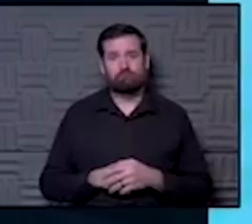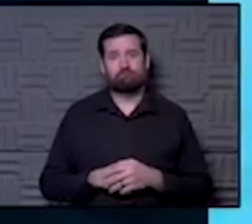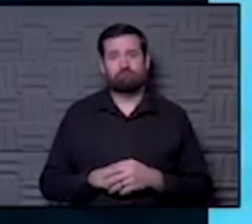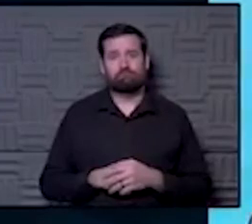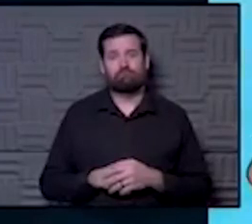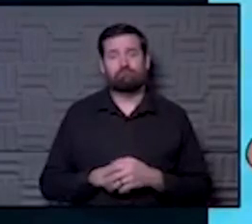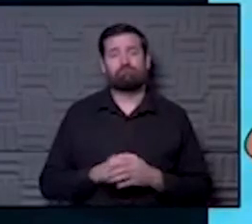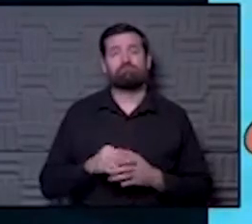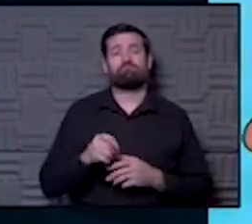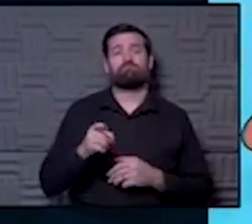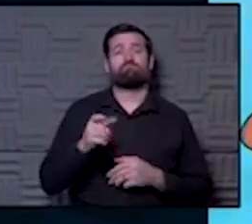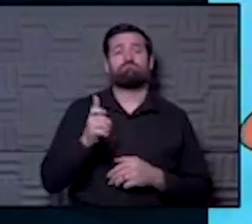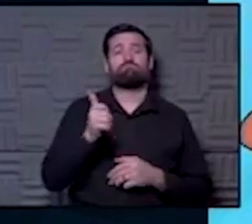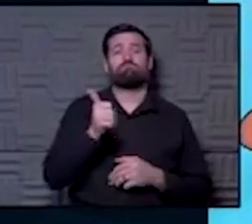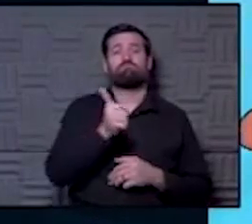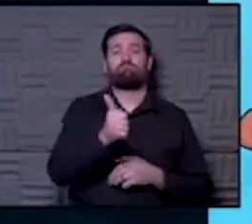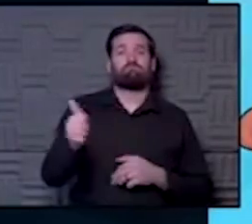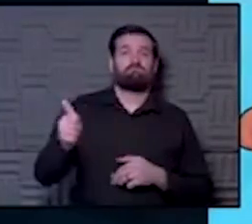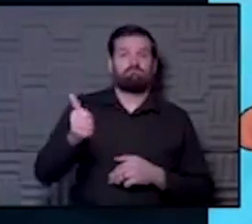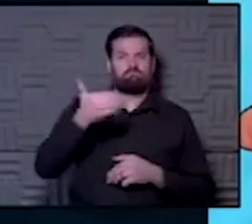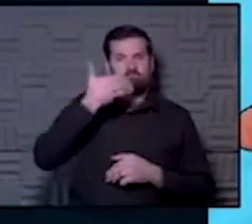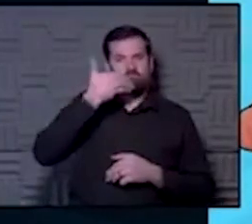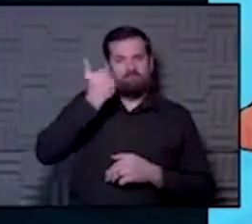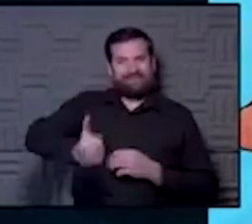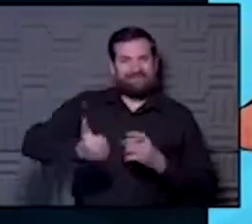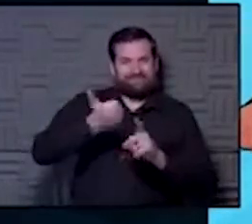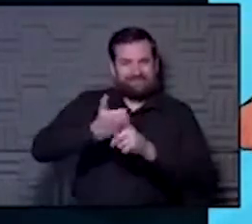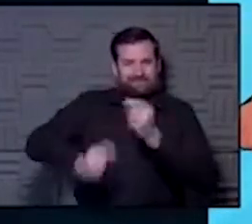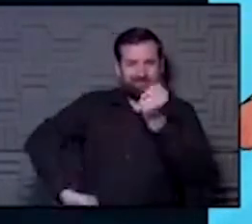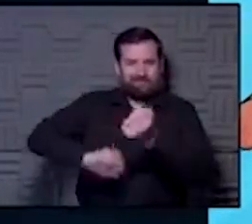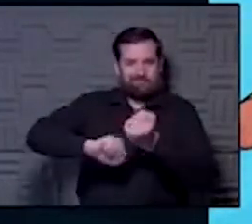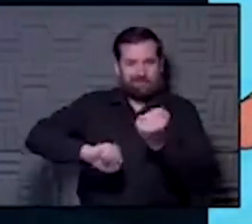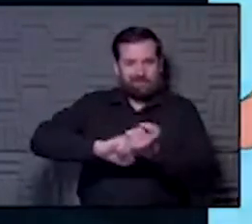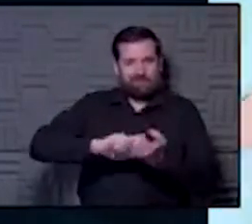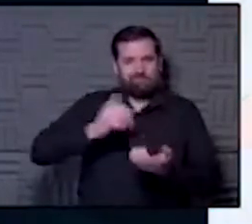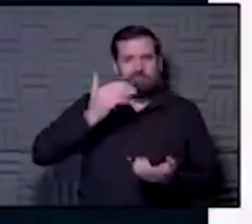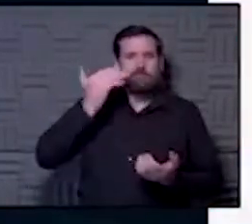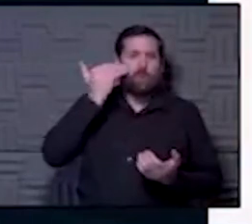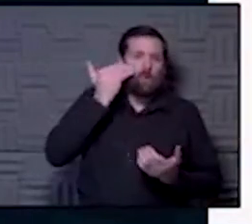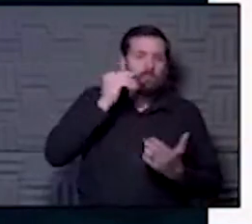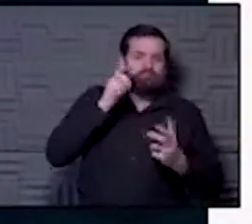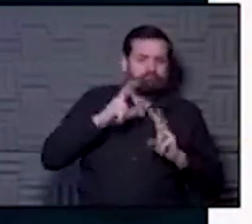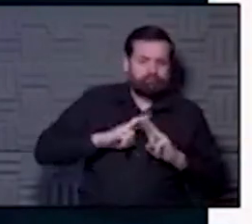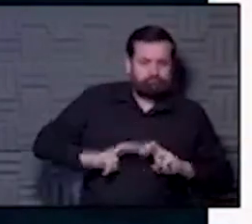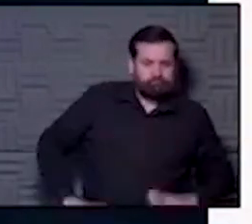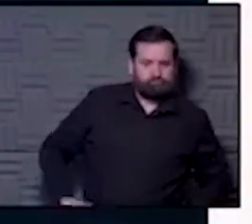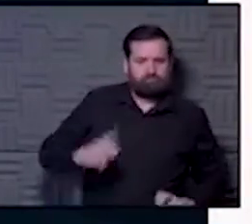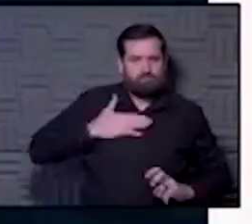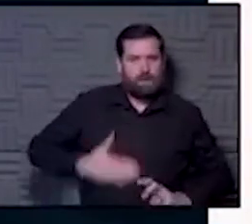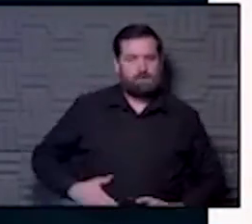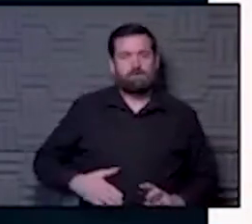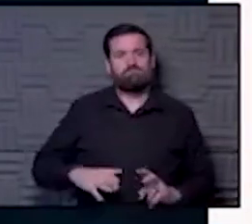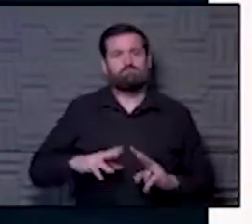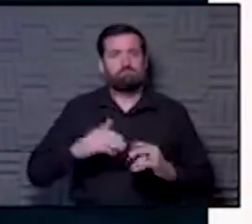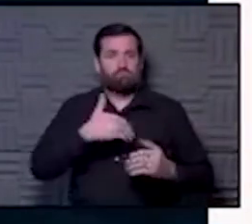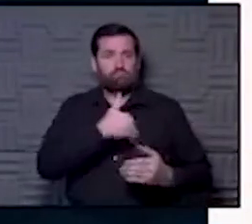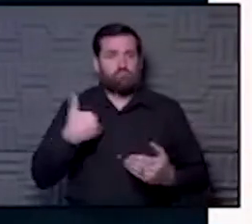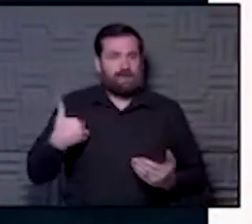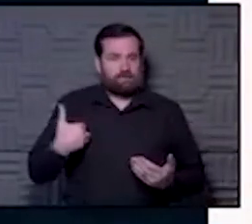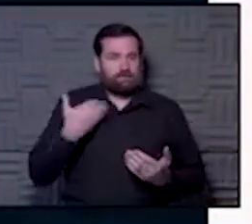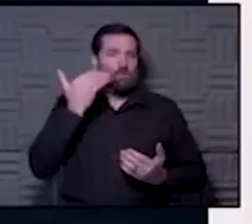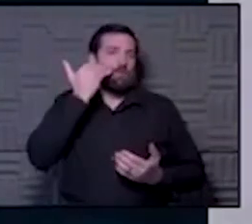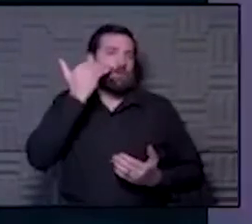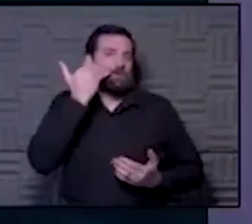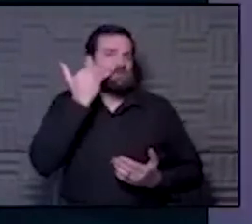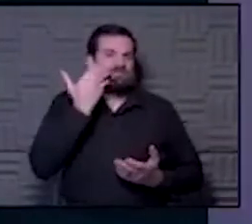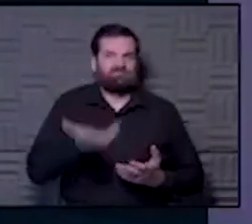You are the best self-advocate, and part of that is knowing your body. We look more on doing breast self-awareness. The